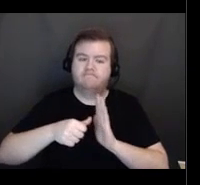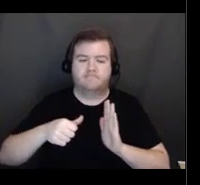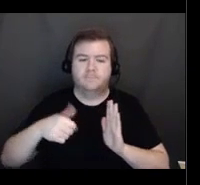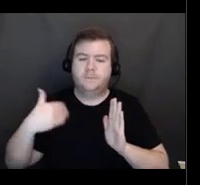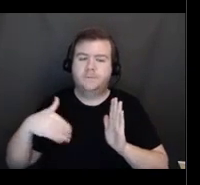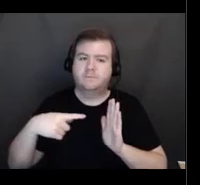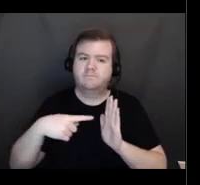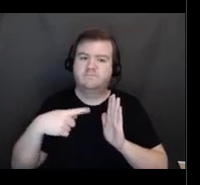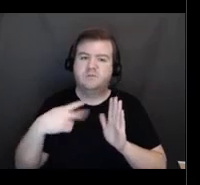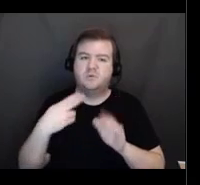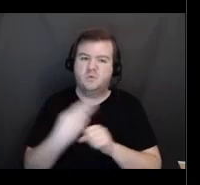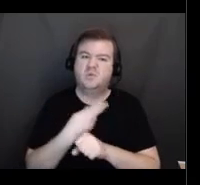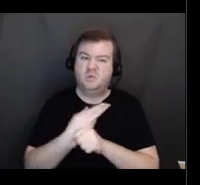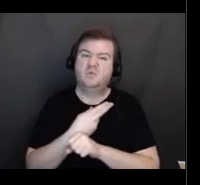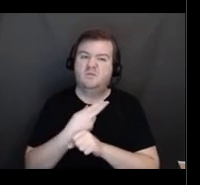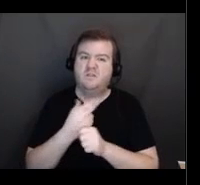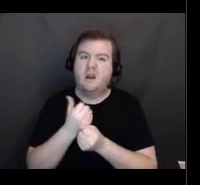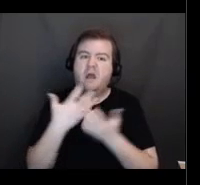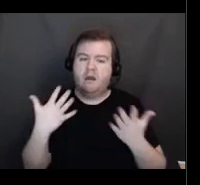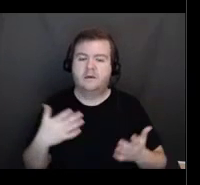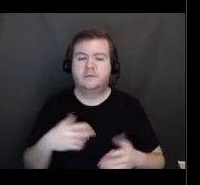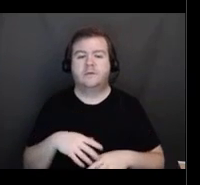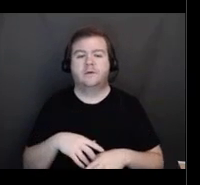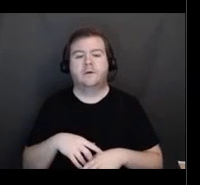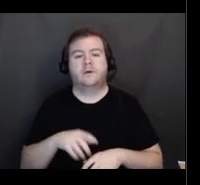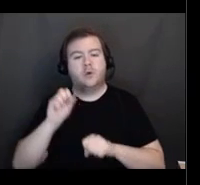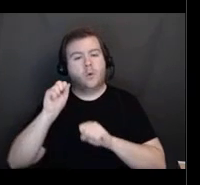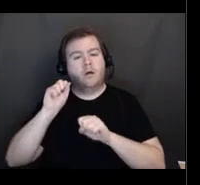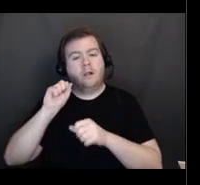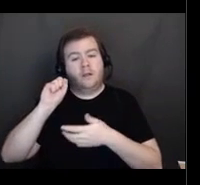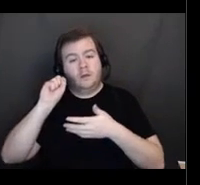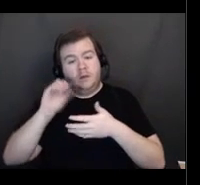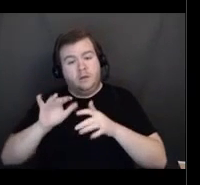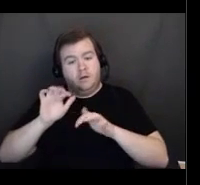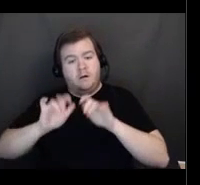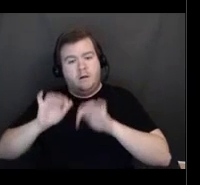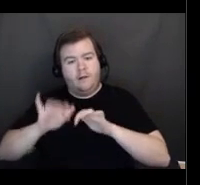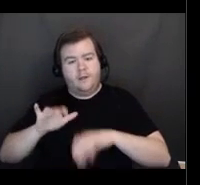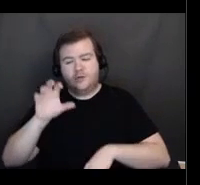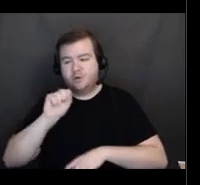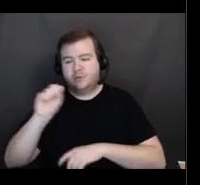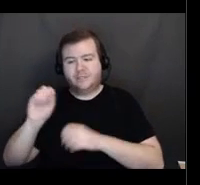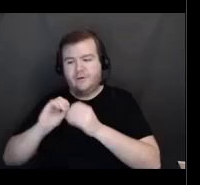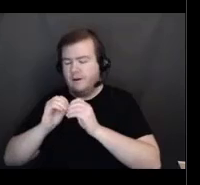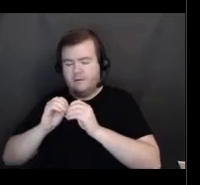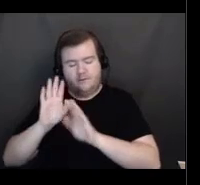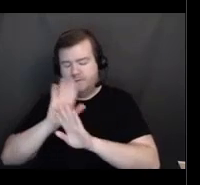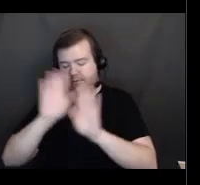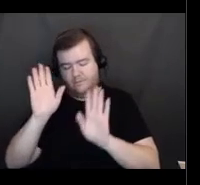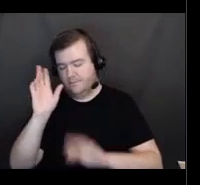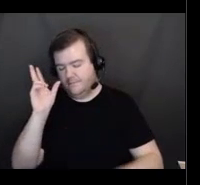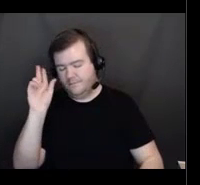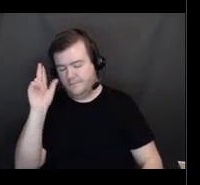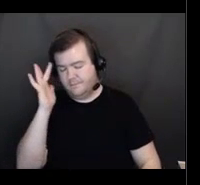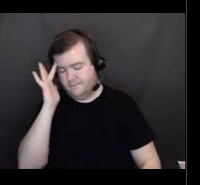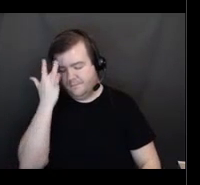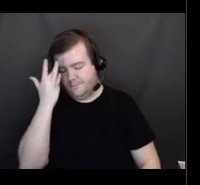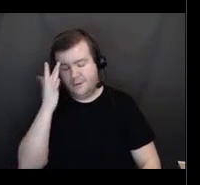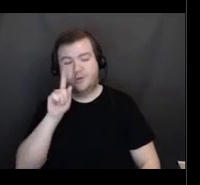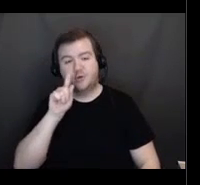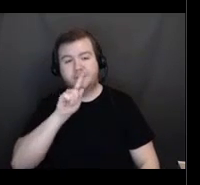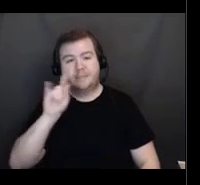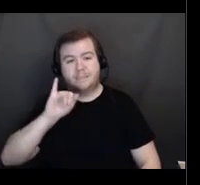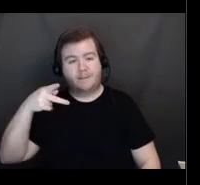you enter your social, social security number, your zip code. I'm sorry about that. You enter your zip code. Don't enter your social security number.